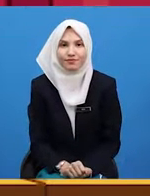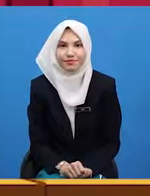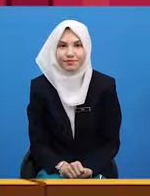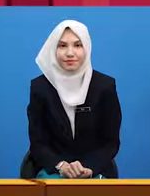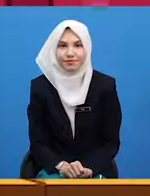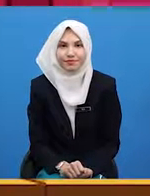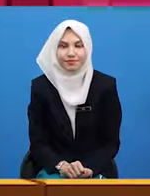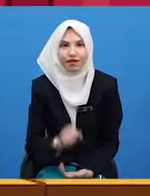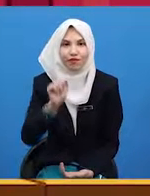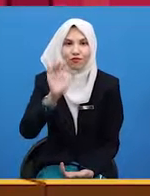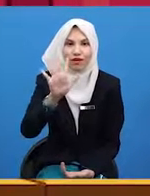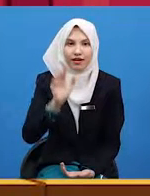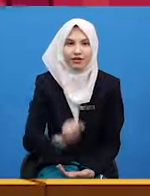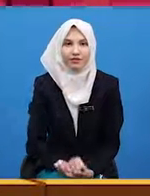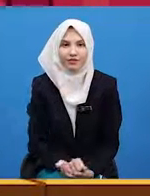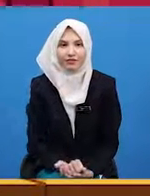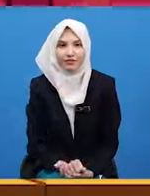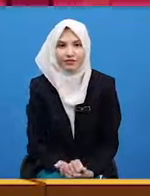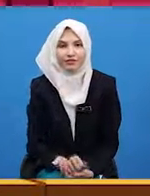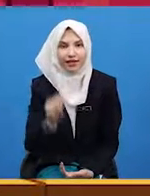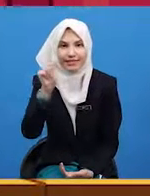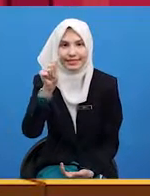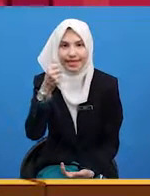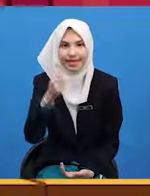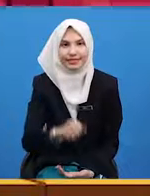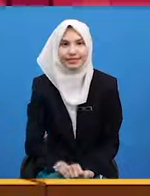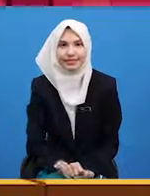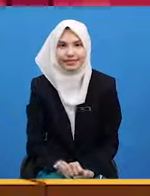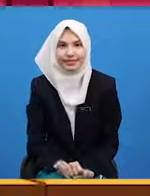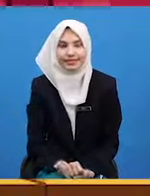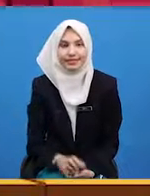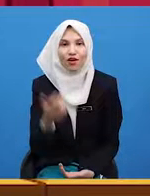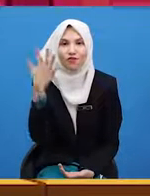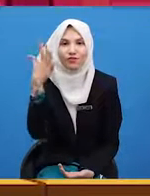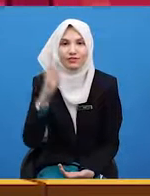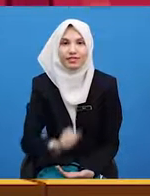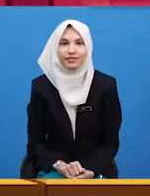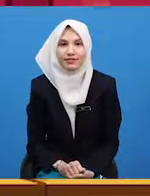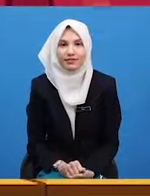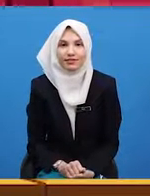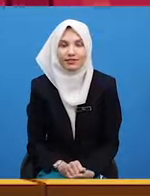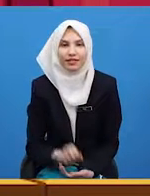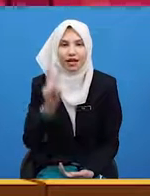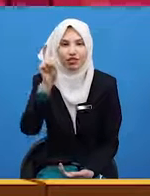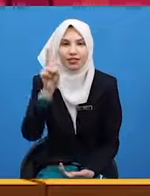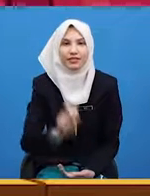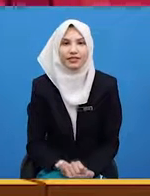Five, ten, fifteen, twenty,